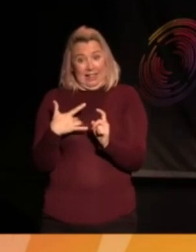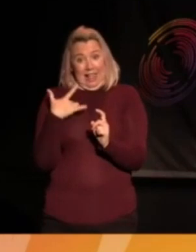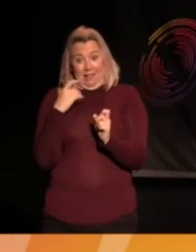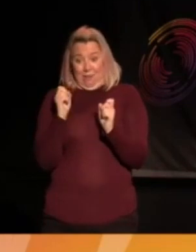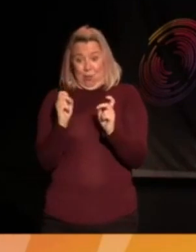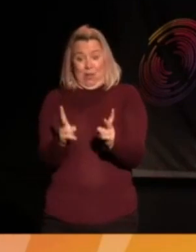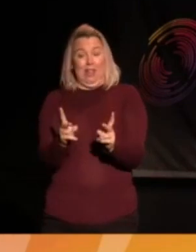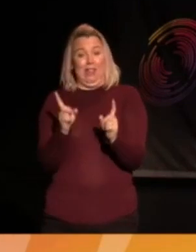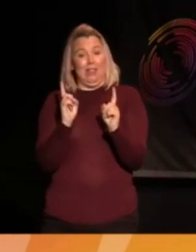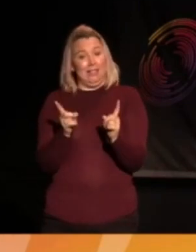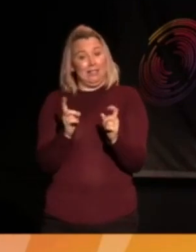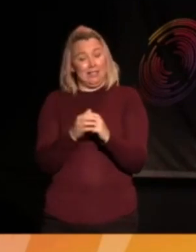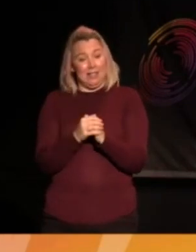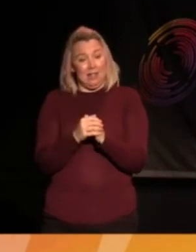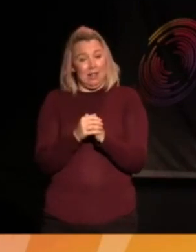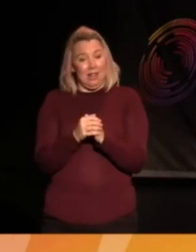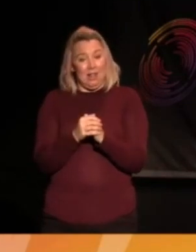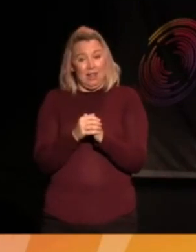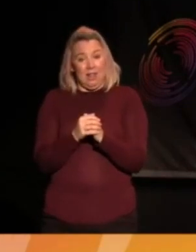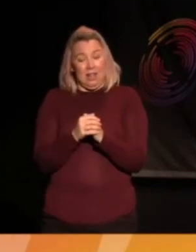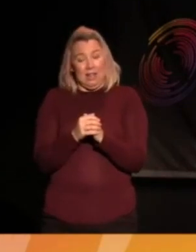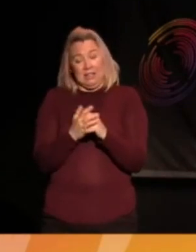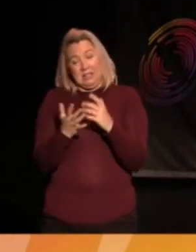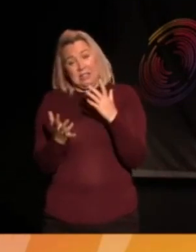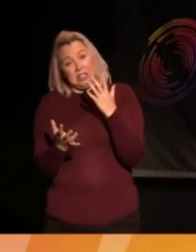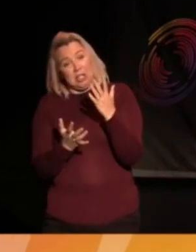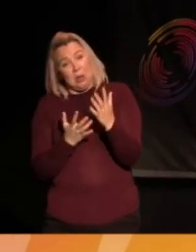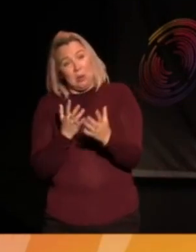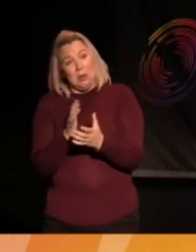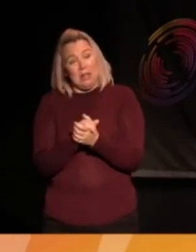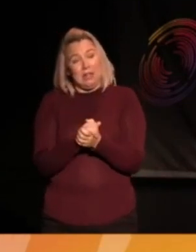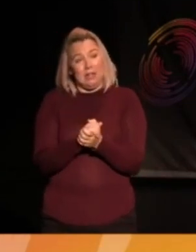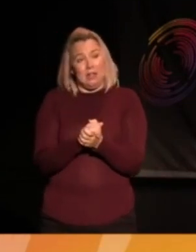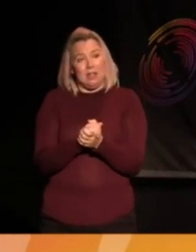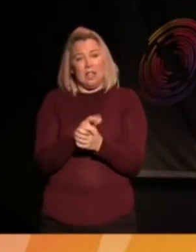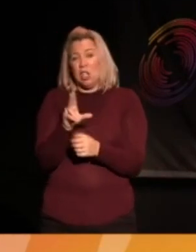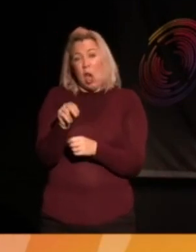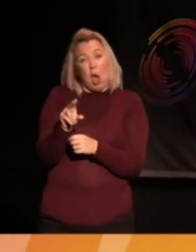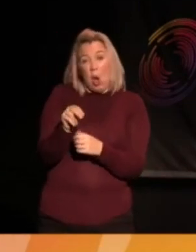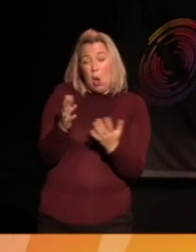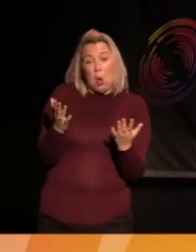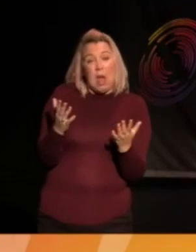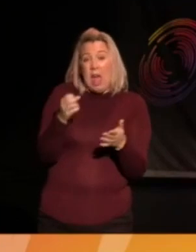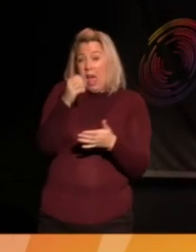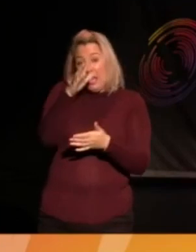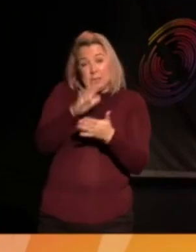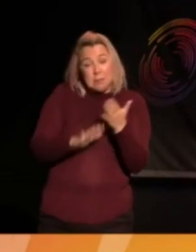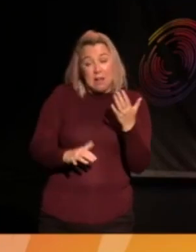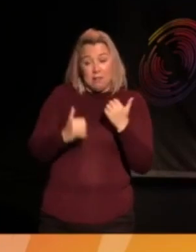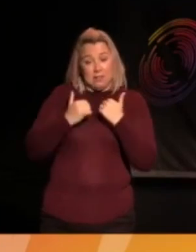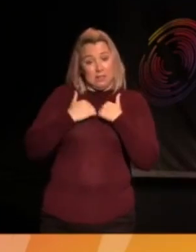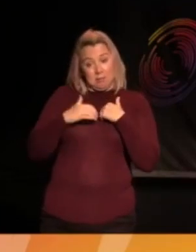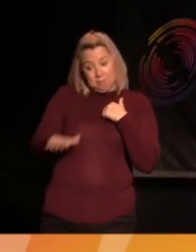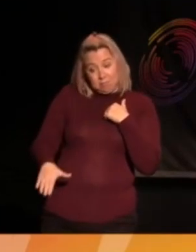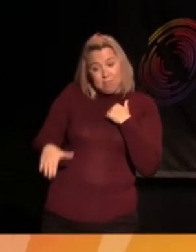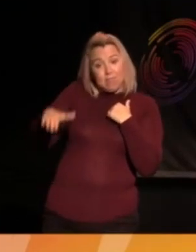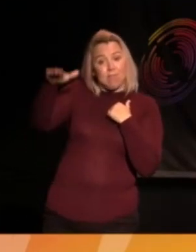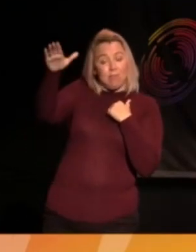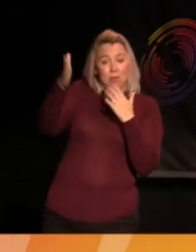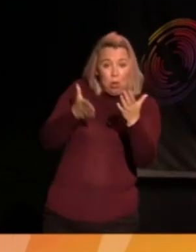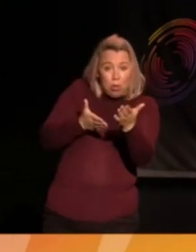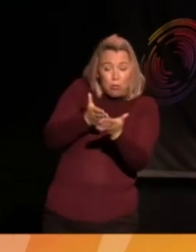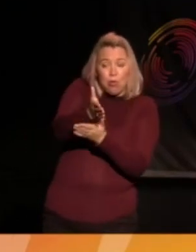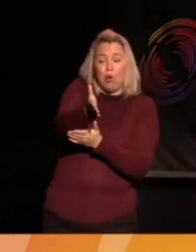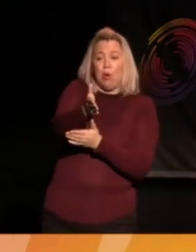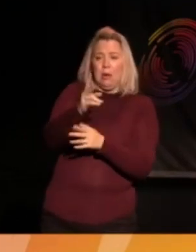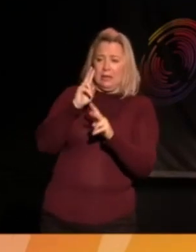Yeah, yeah, it's all I know, so, you know, and the experiences that I've had and gone through